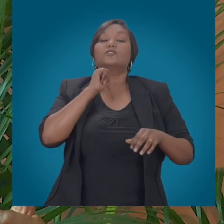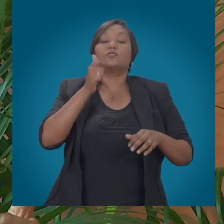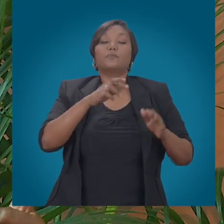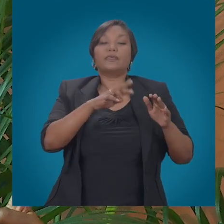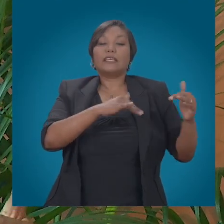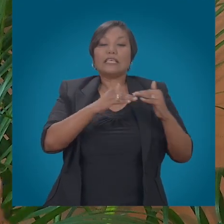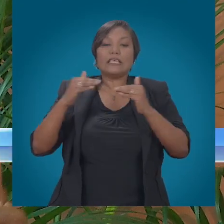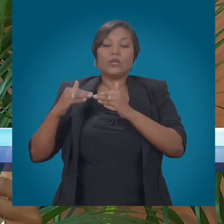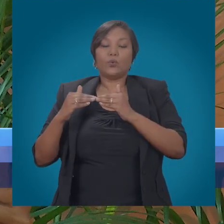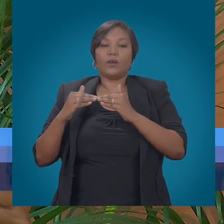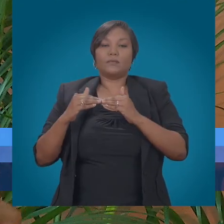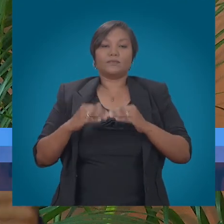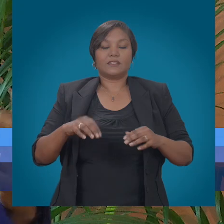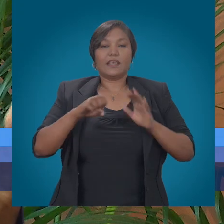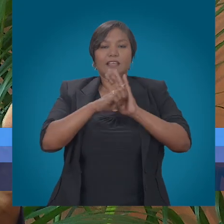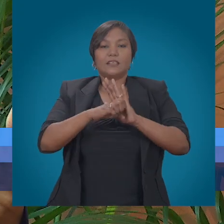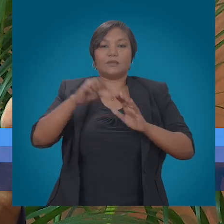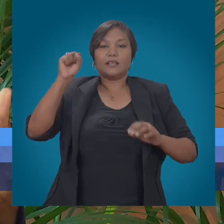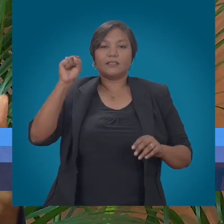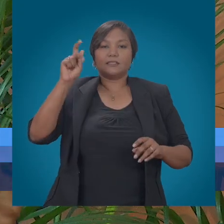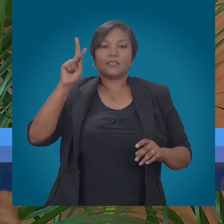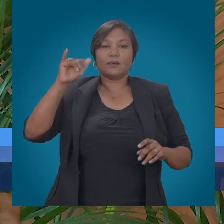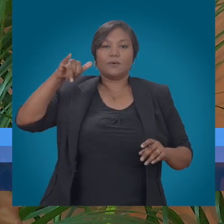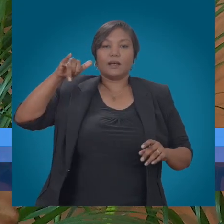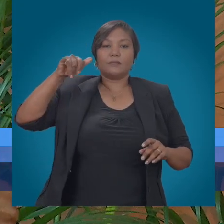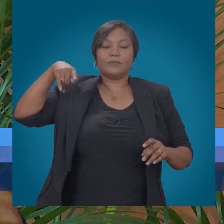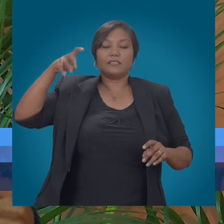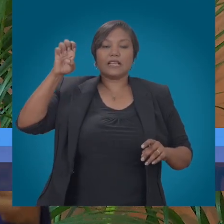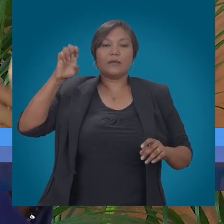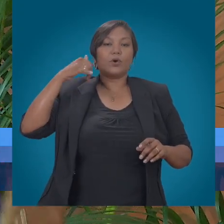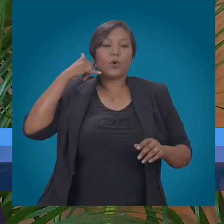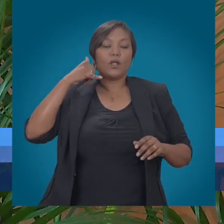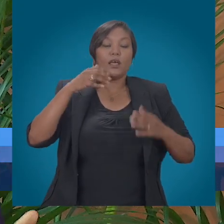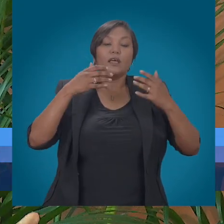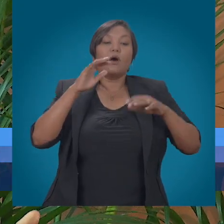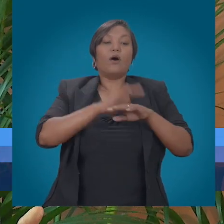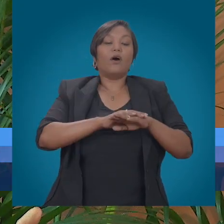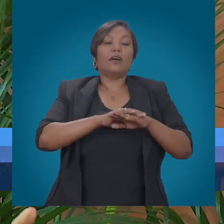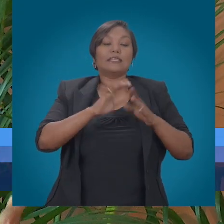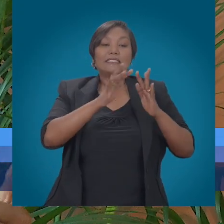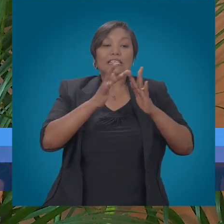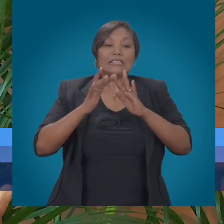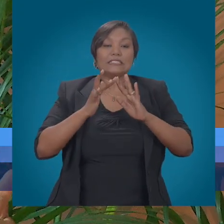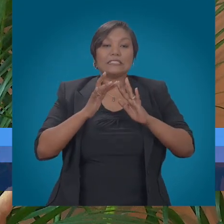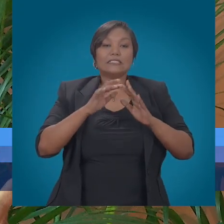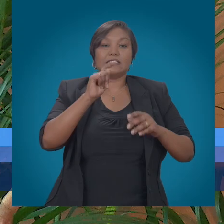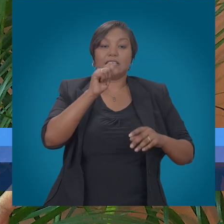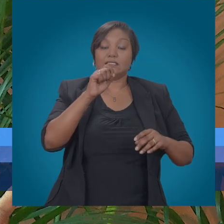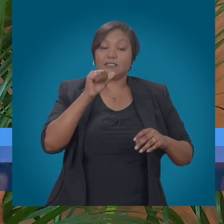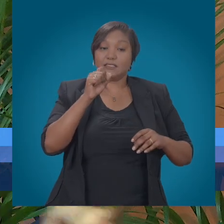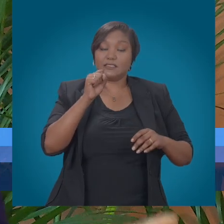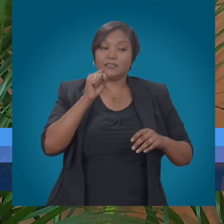on a level playing field. So for example, a Skype call that terminates on TSTT's network, we expect to get